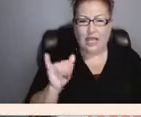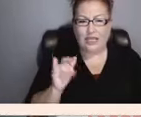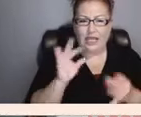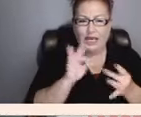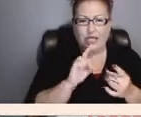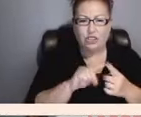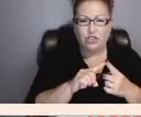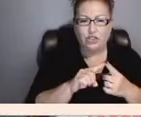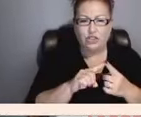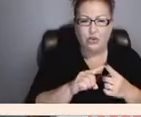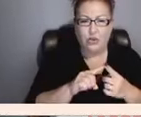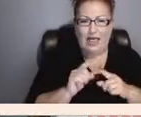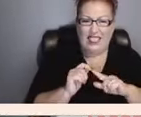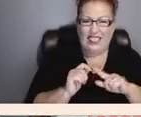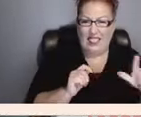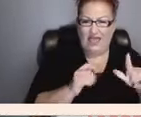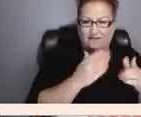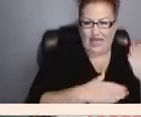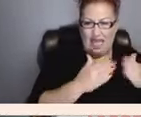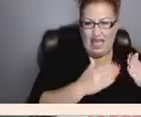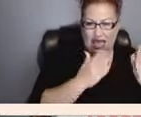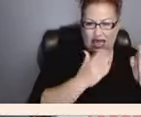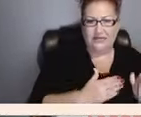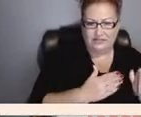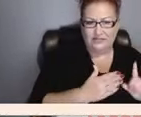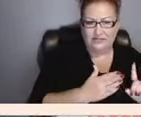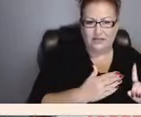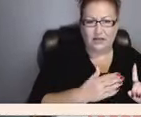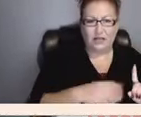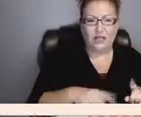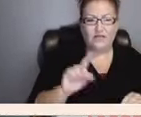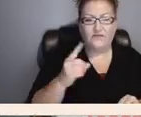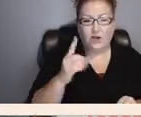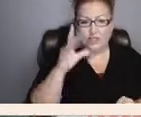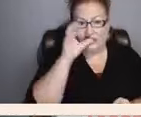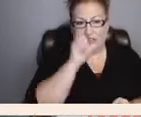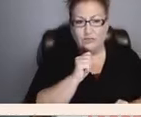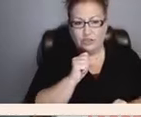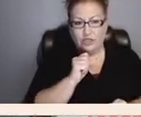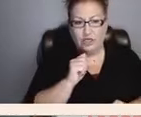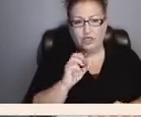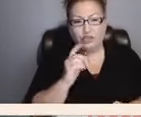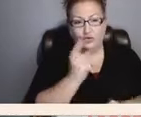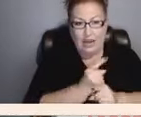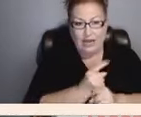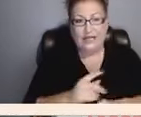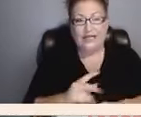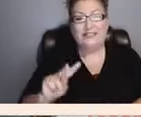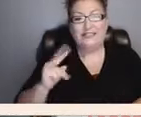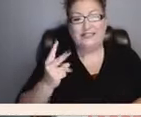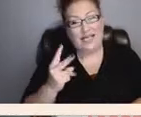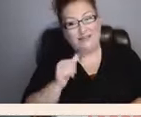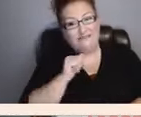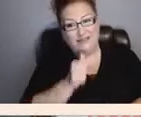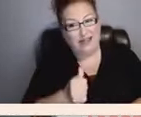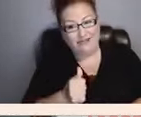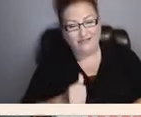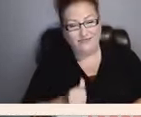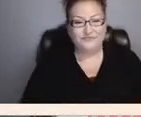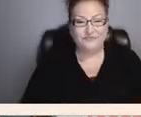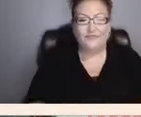handiness. His first assumption is right, his second one not so. In